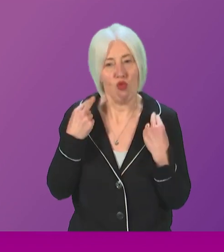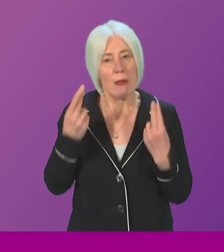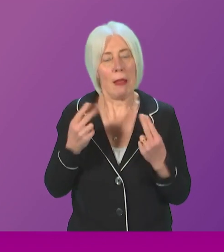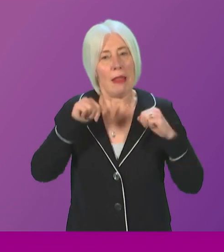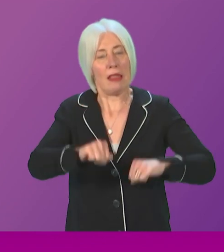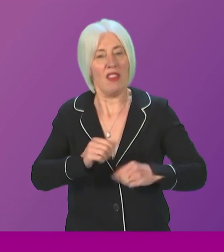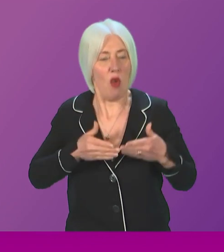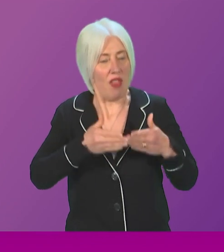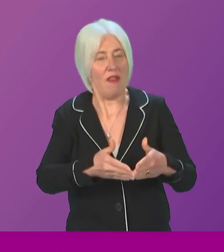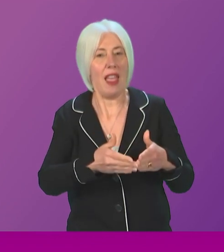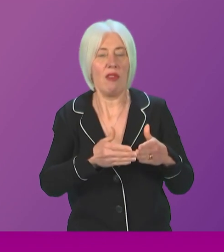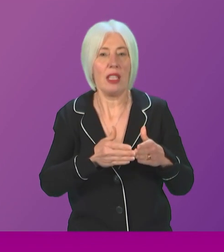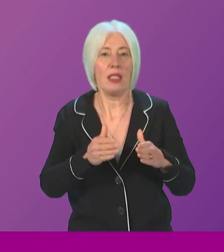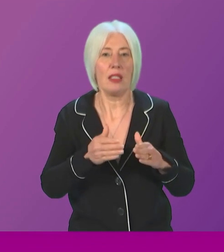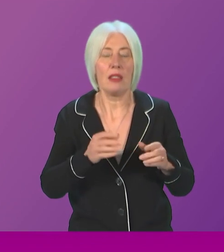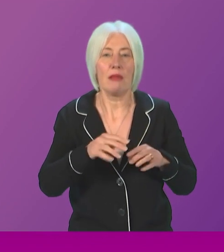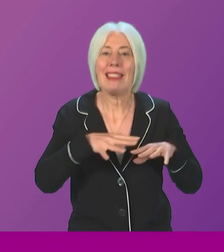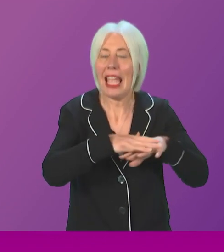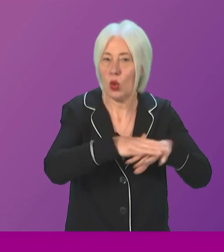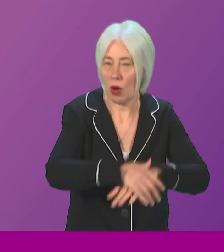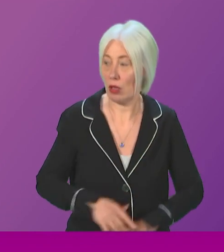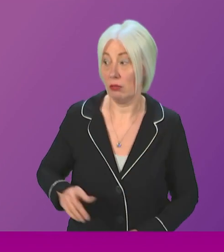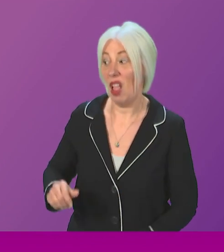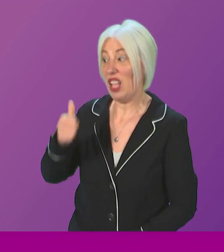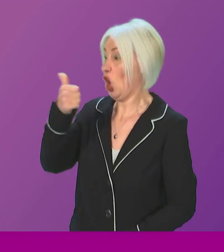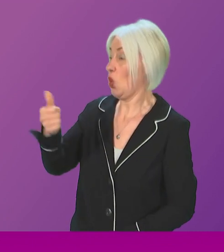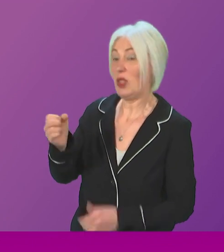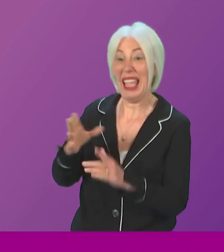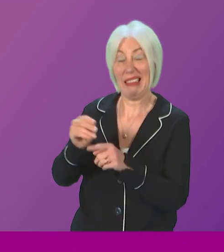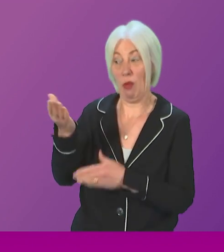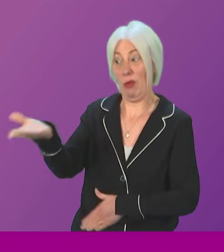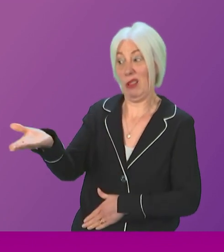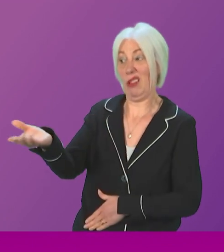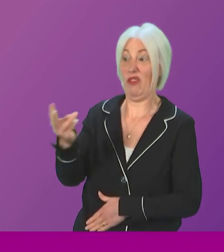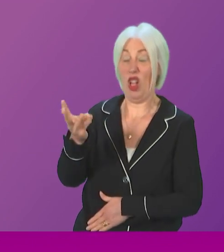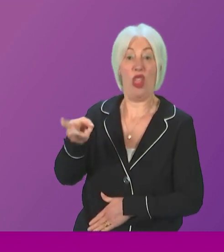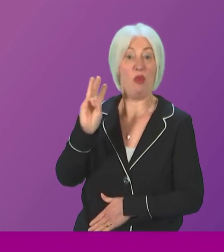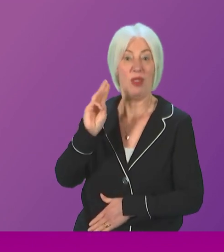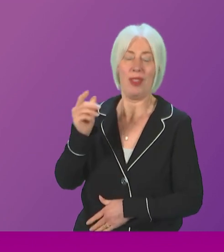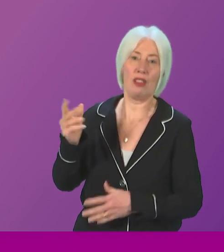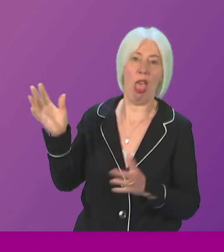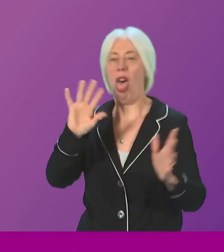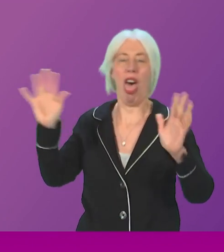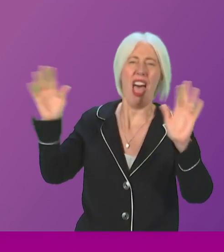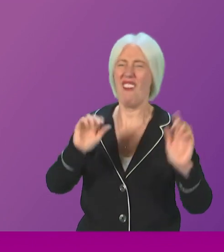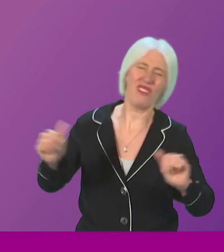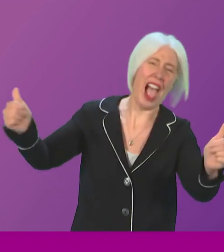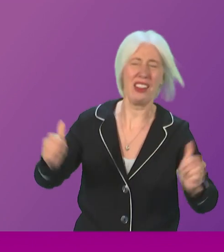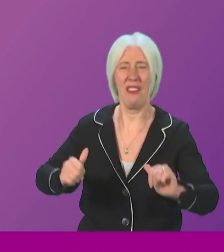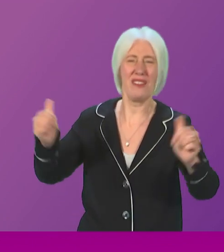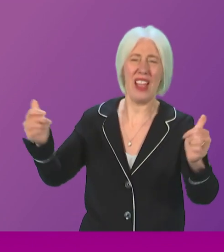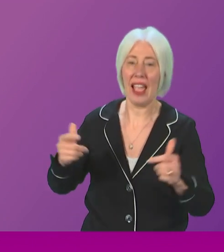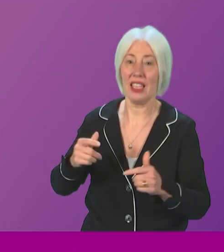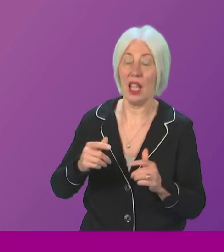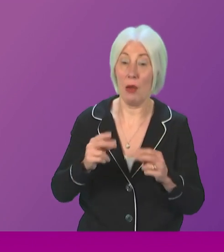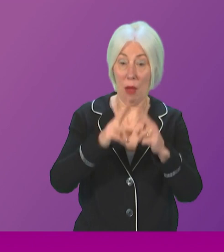Anna Sauer. That was the great example of what's become typical of this leadership the last three weeks. Comical Ali. Everything's fine while the